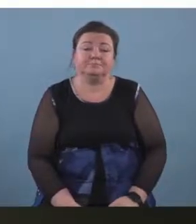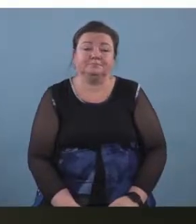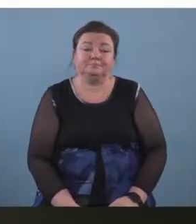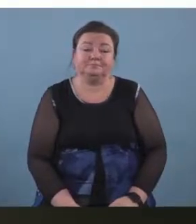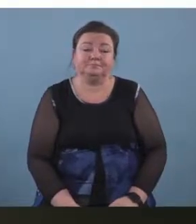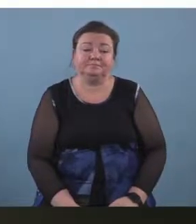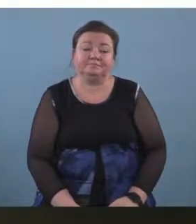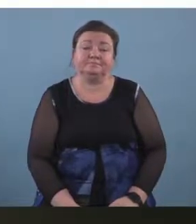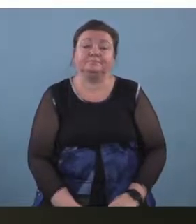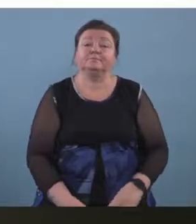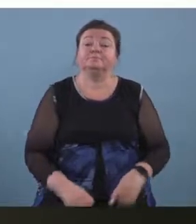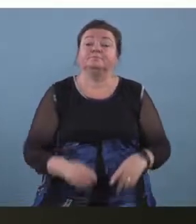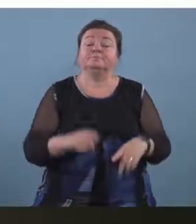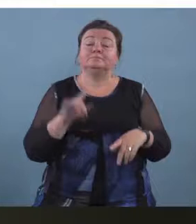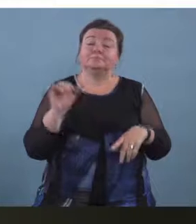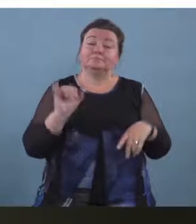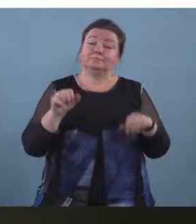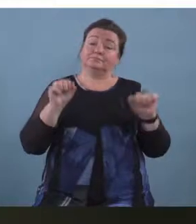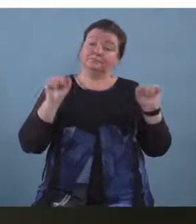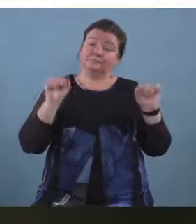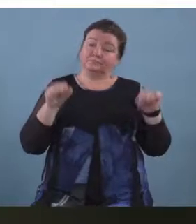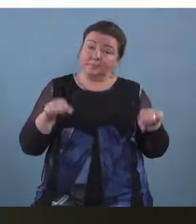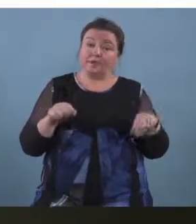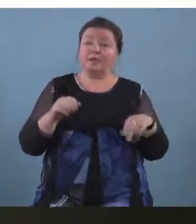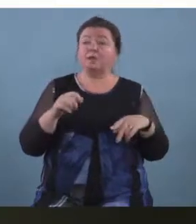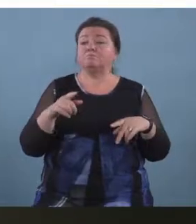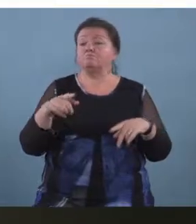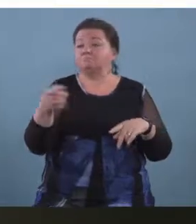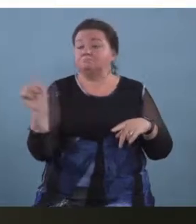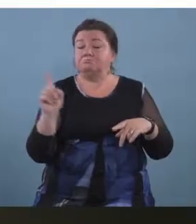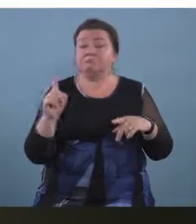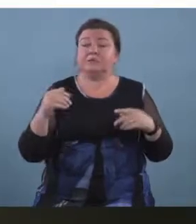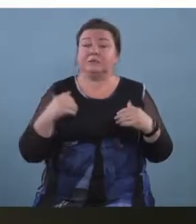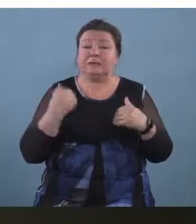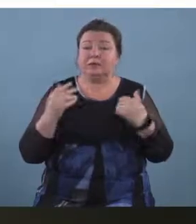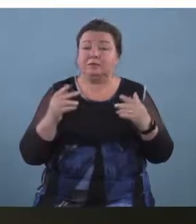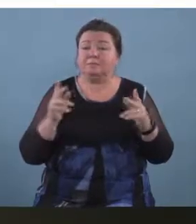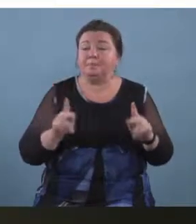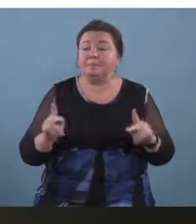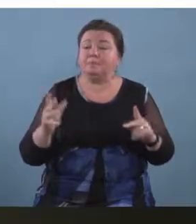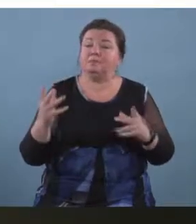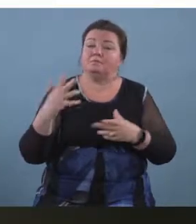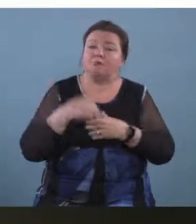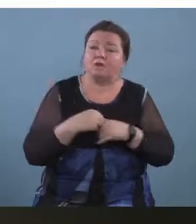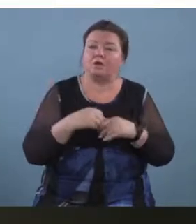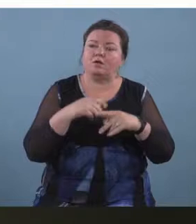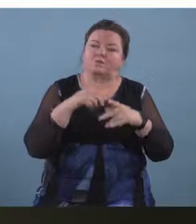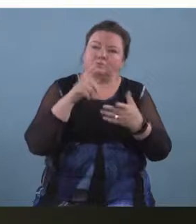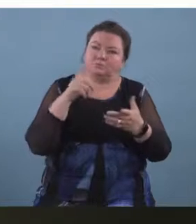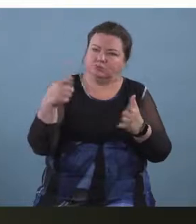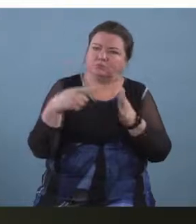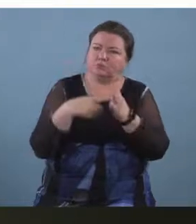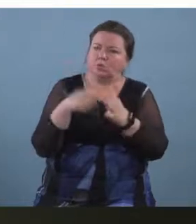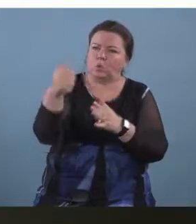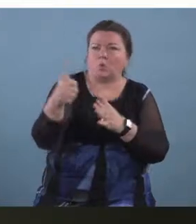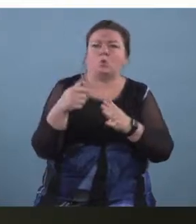you can have um young people write in their own rhythmic pattern and have them on display on the